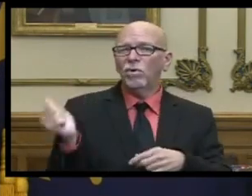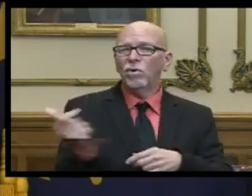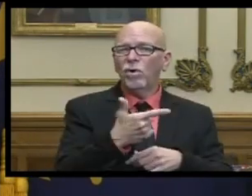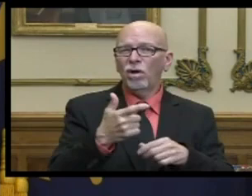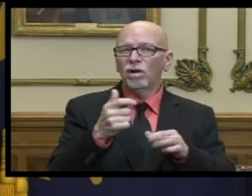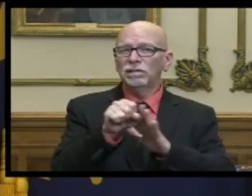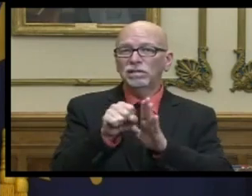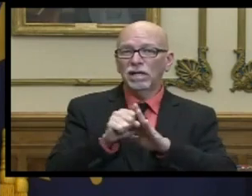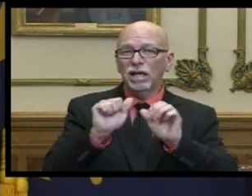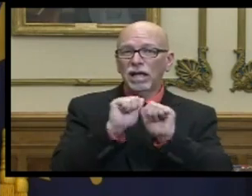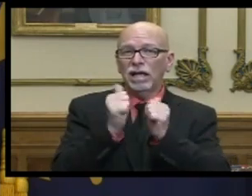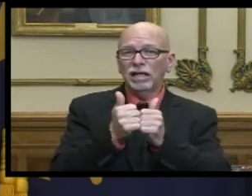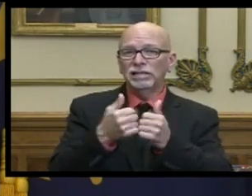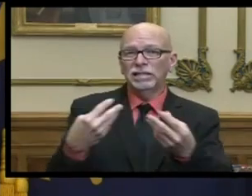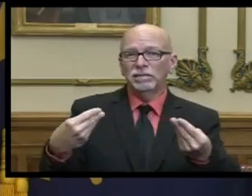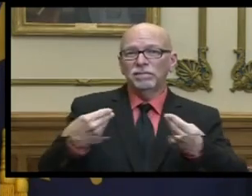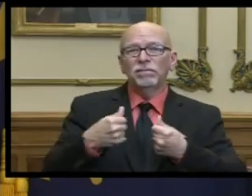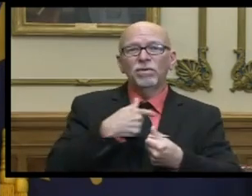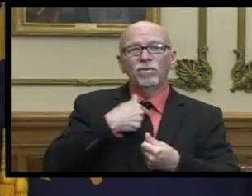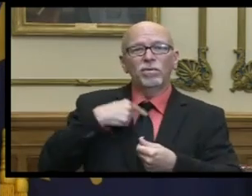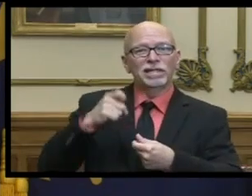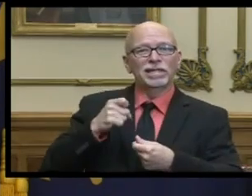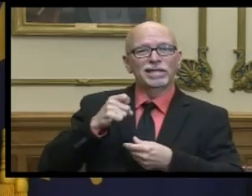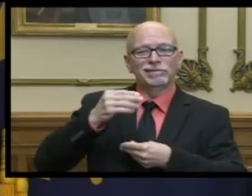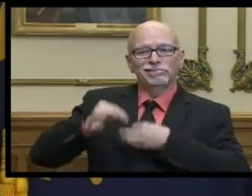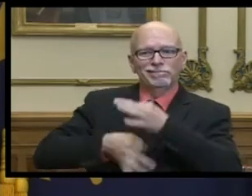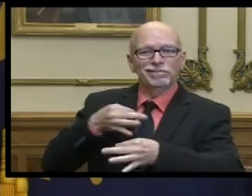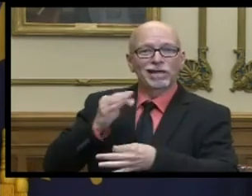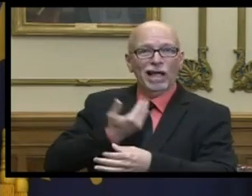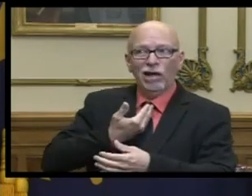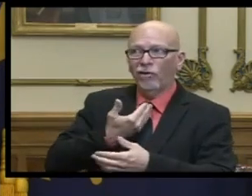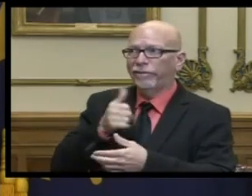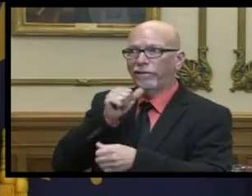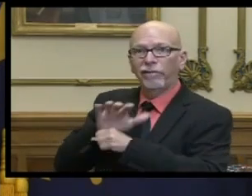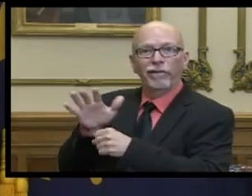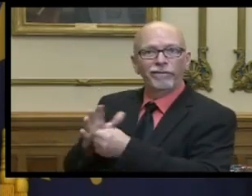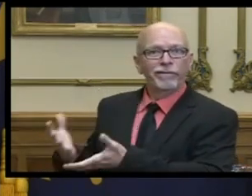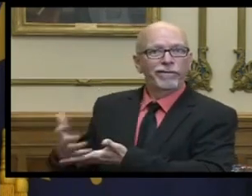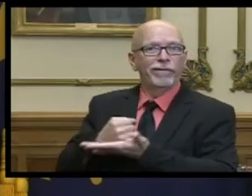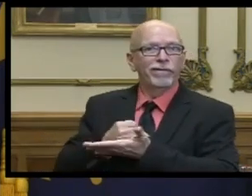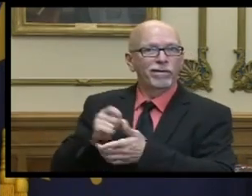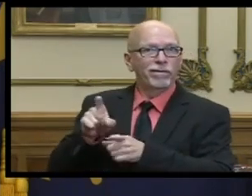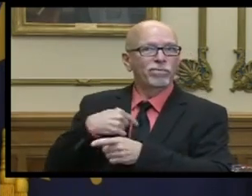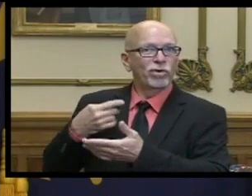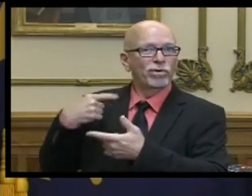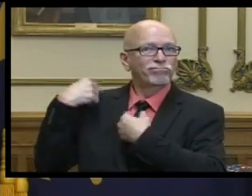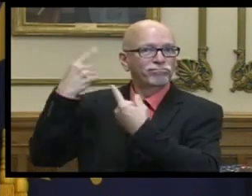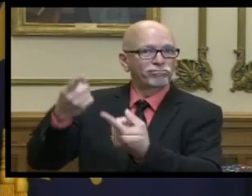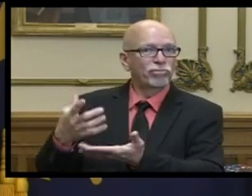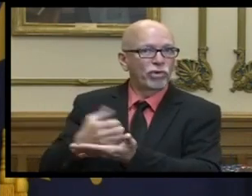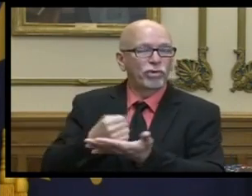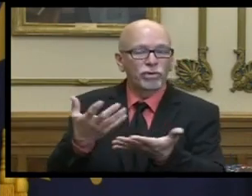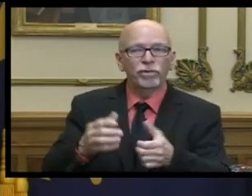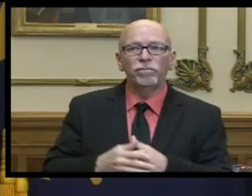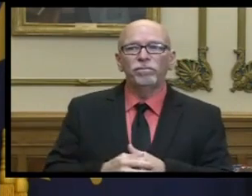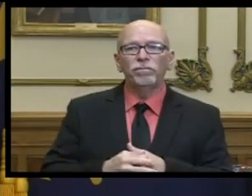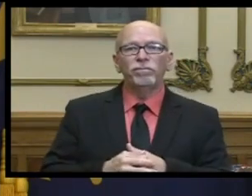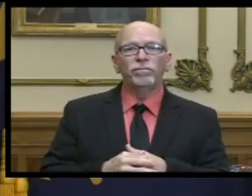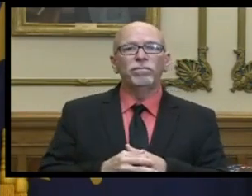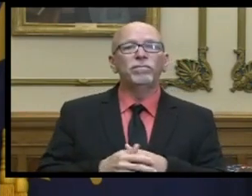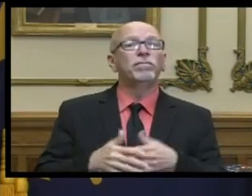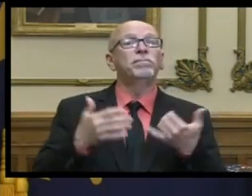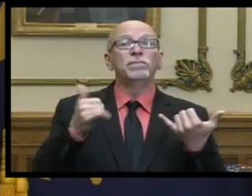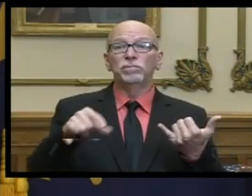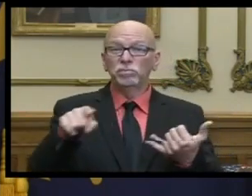back to try to make up the shortfall in revenue that was coming into the state year to date uh we then uh as you